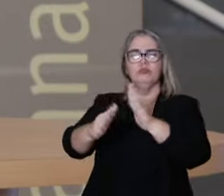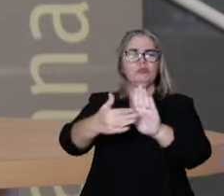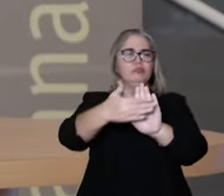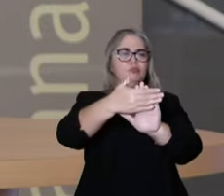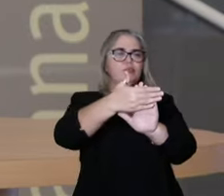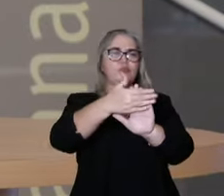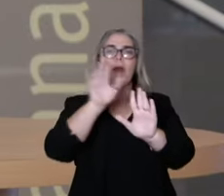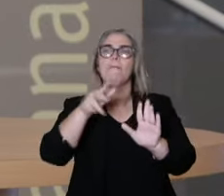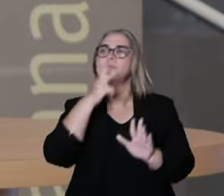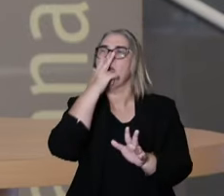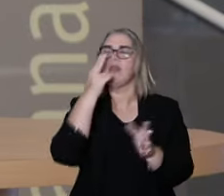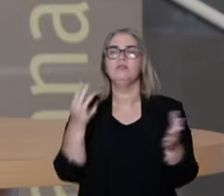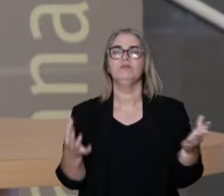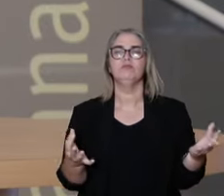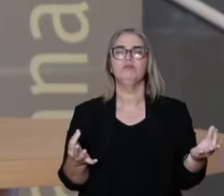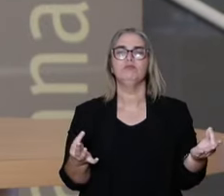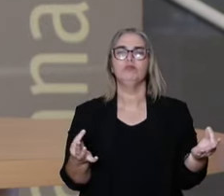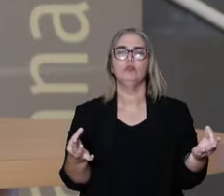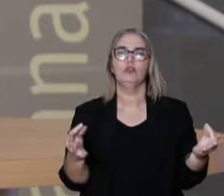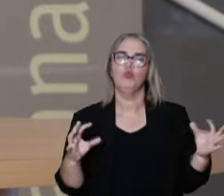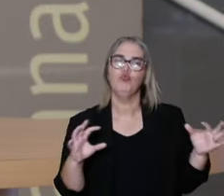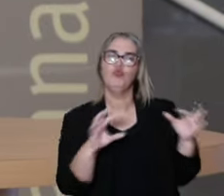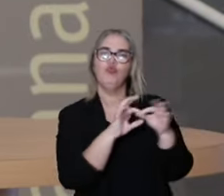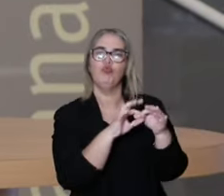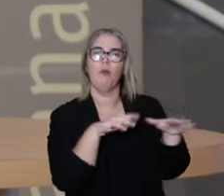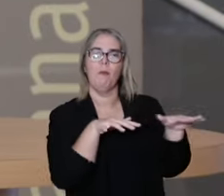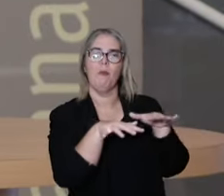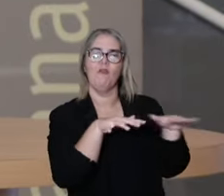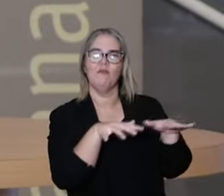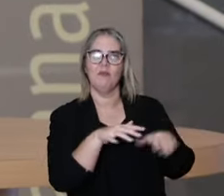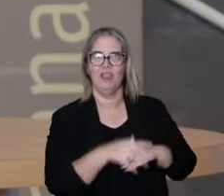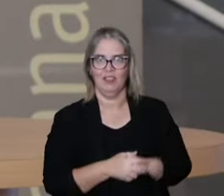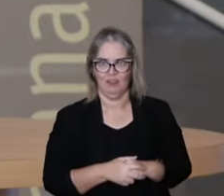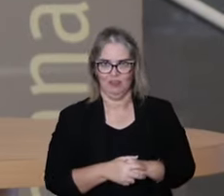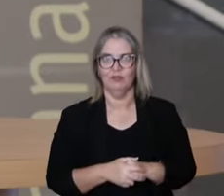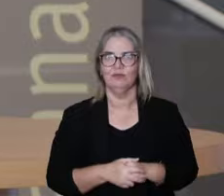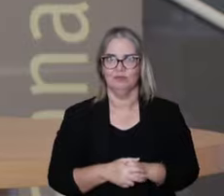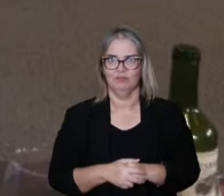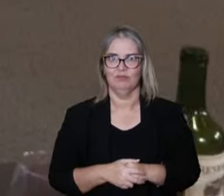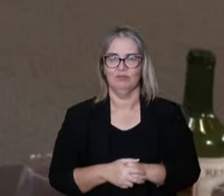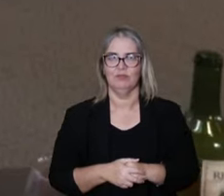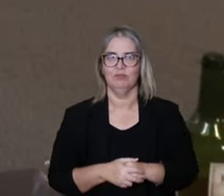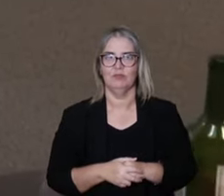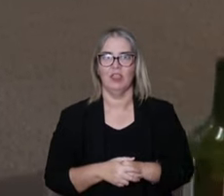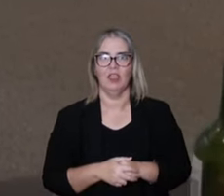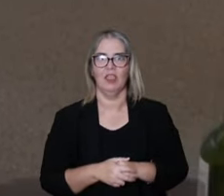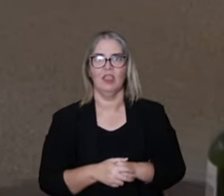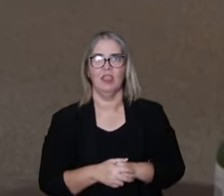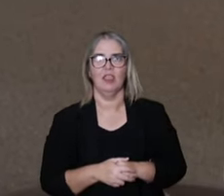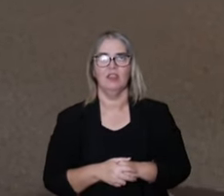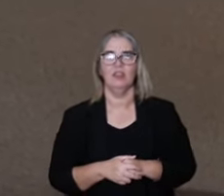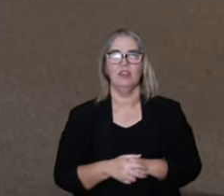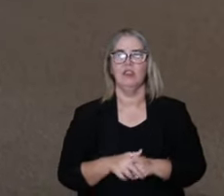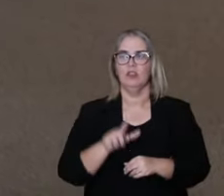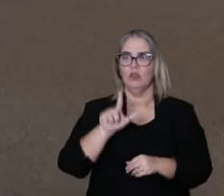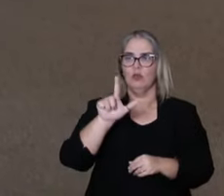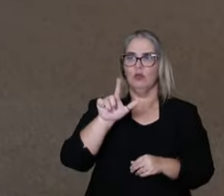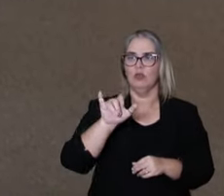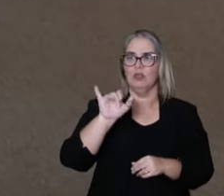heartbeat. So they call it meditation in movement. And Lian Kun is a success in Brazil.